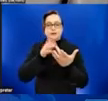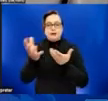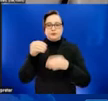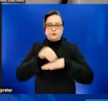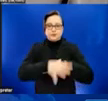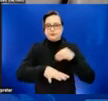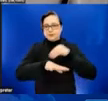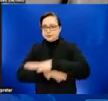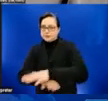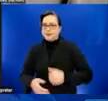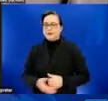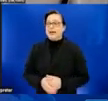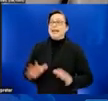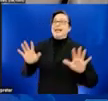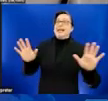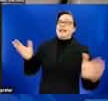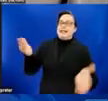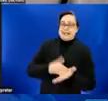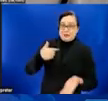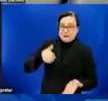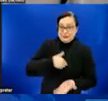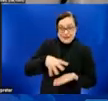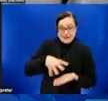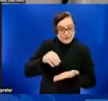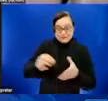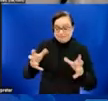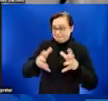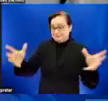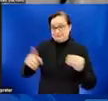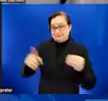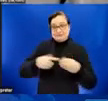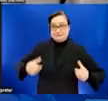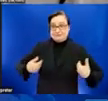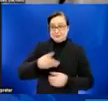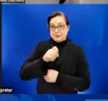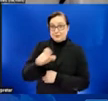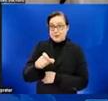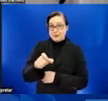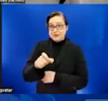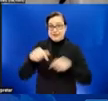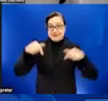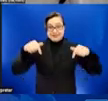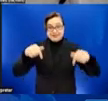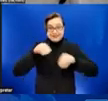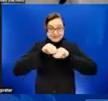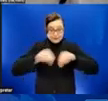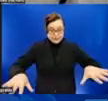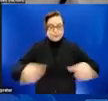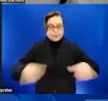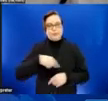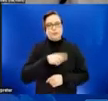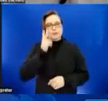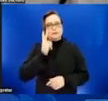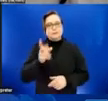Again, we are learning so much about monkeypox. By and large, in this outbreak, we are seeing people with